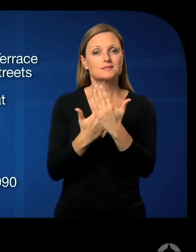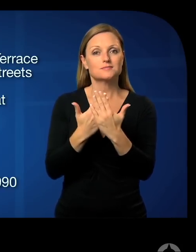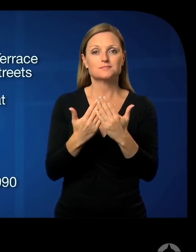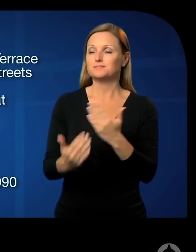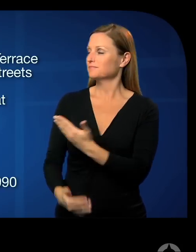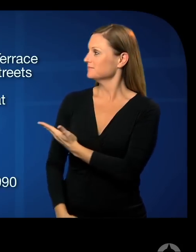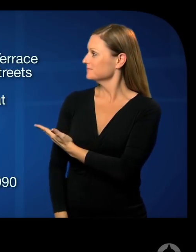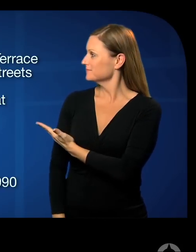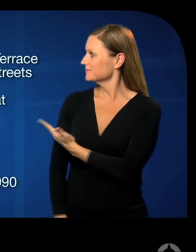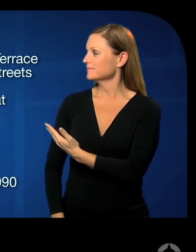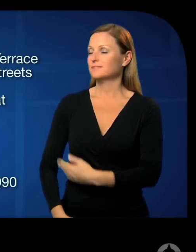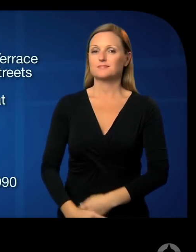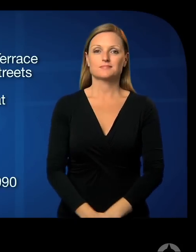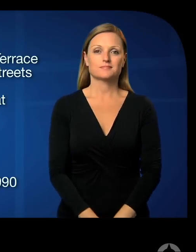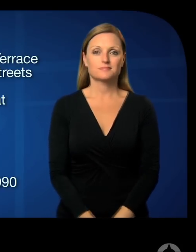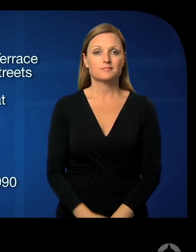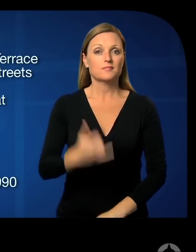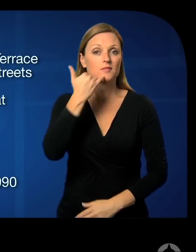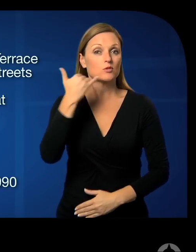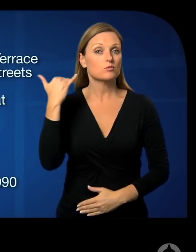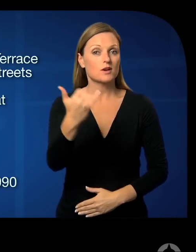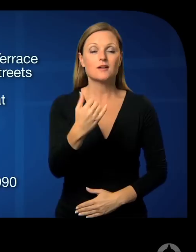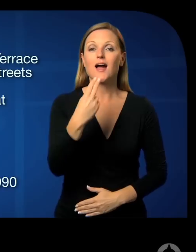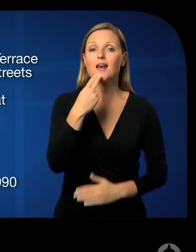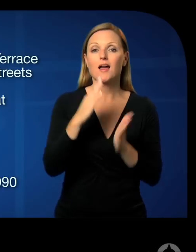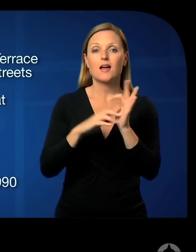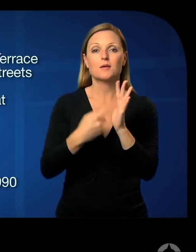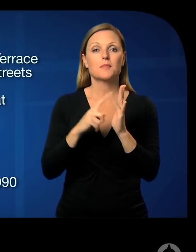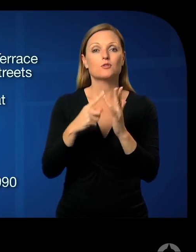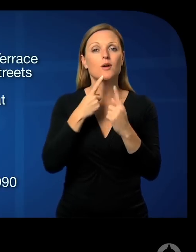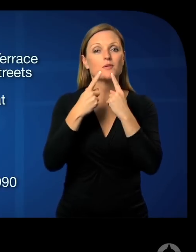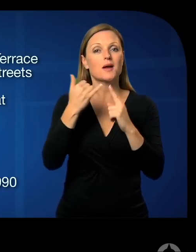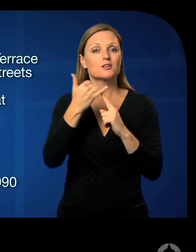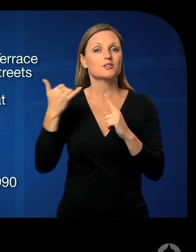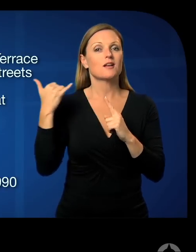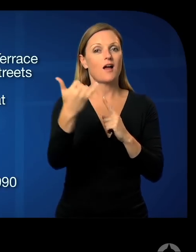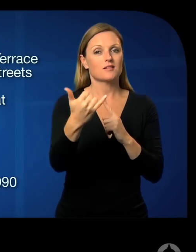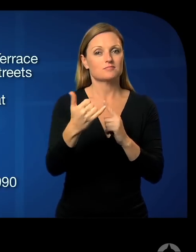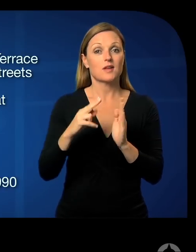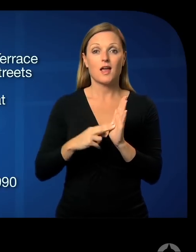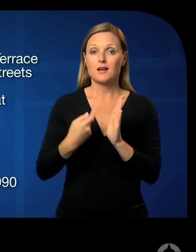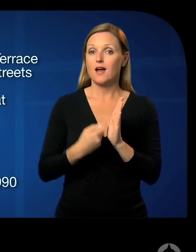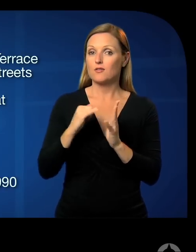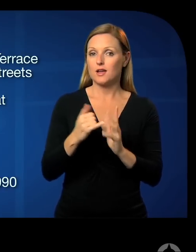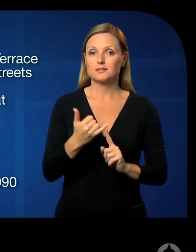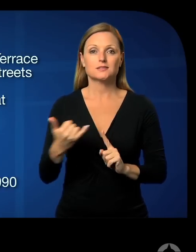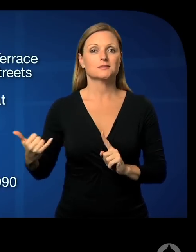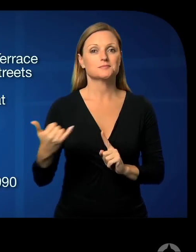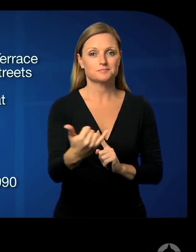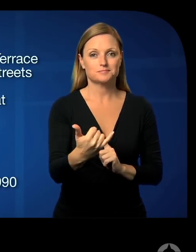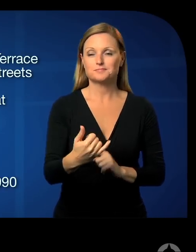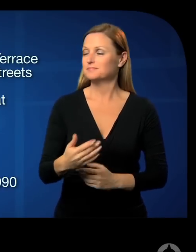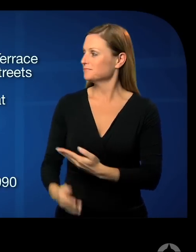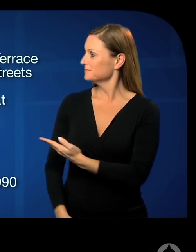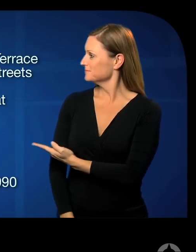the National Relay Service 13-36-77 for deaf or hard of hearing customers or chat with us online